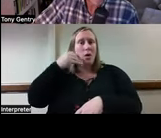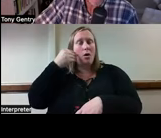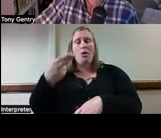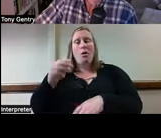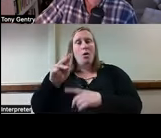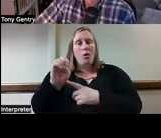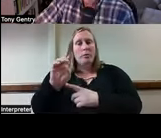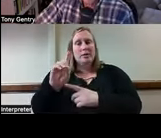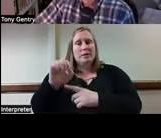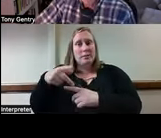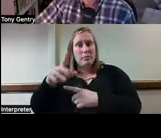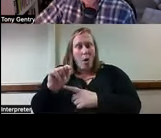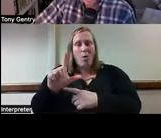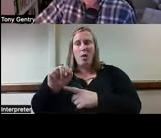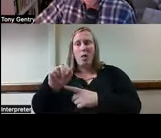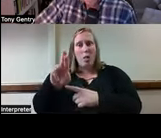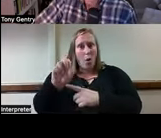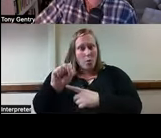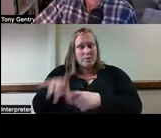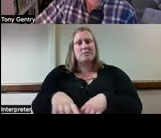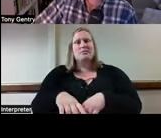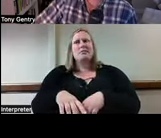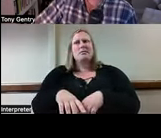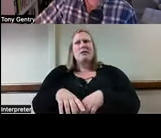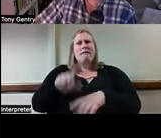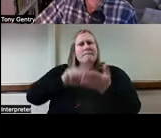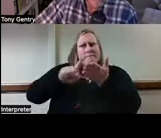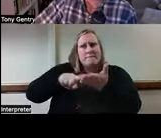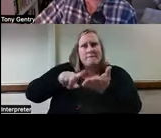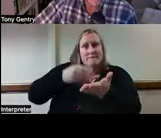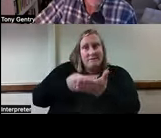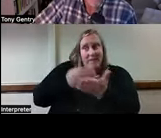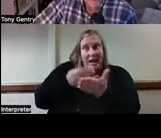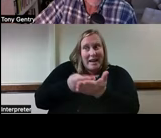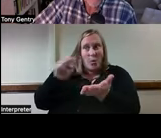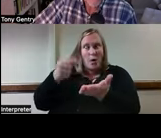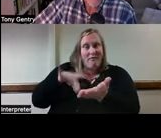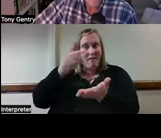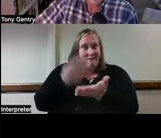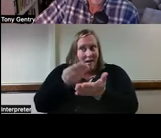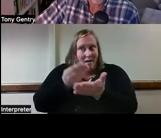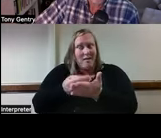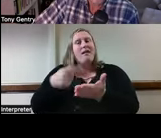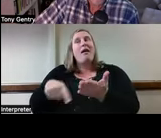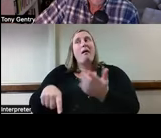Investigate funding solutions for smart home tech and advocate for more equitable availability of funding.